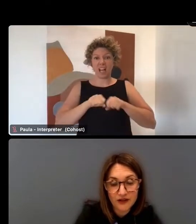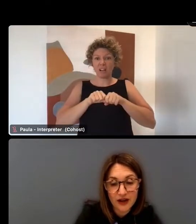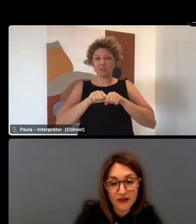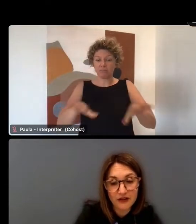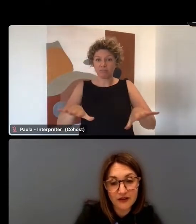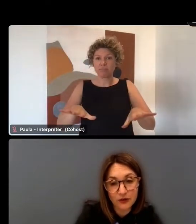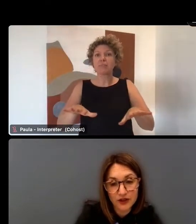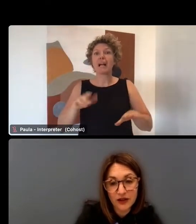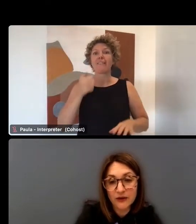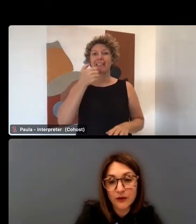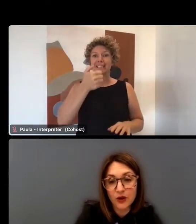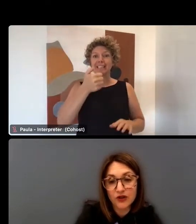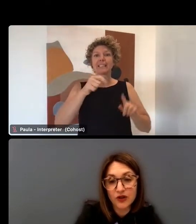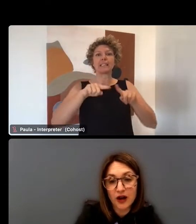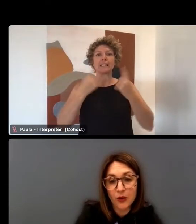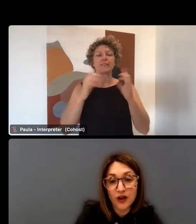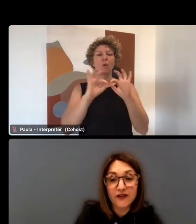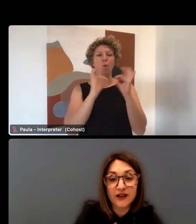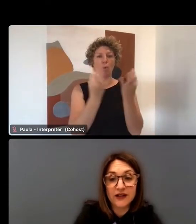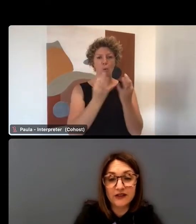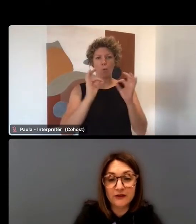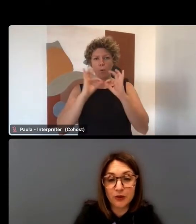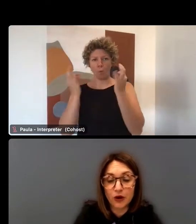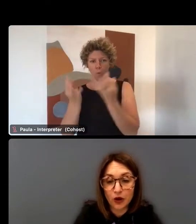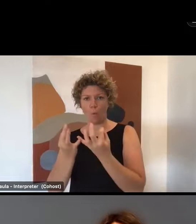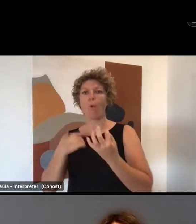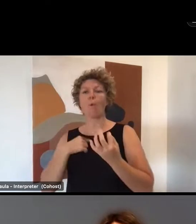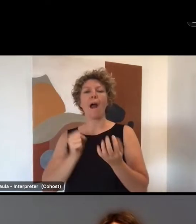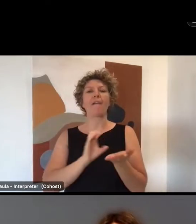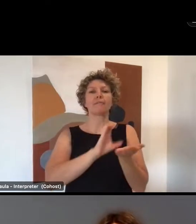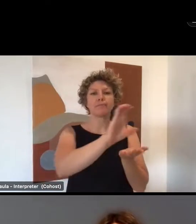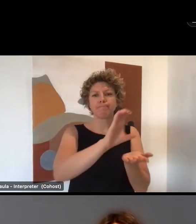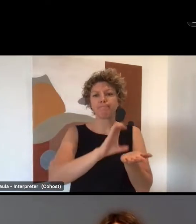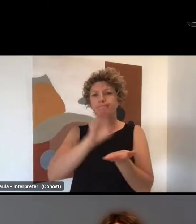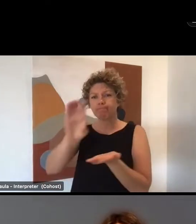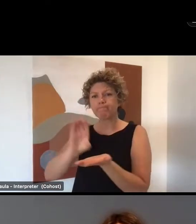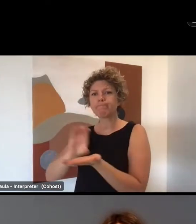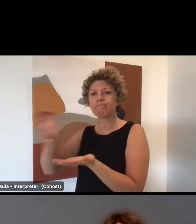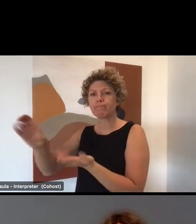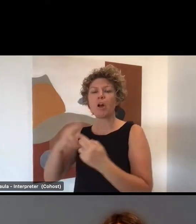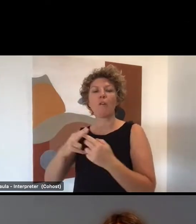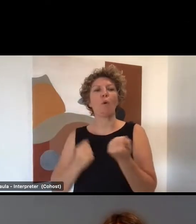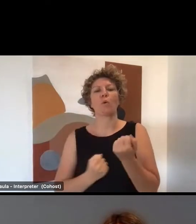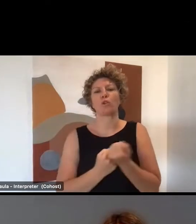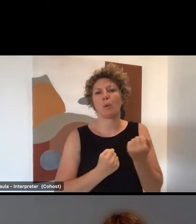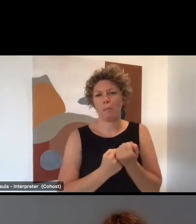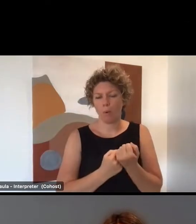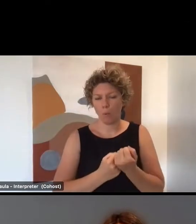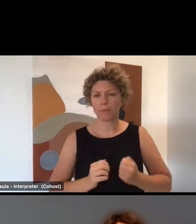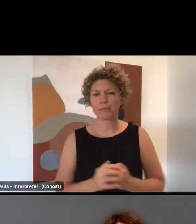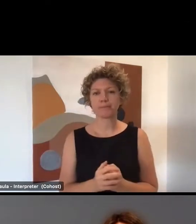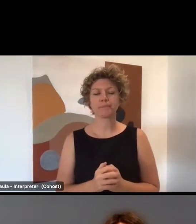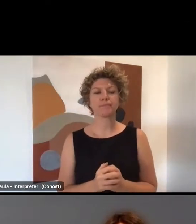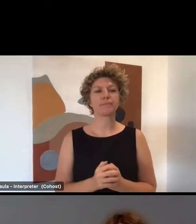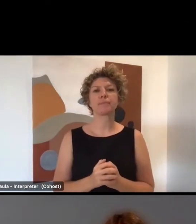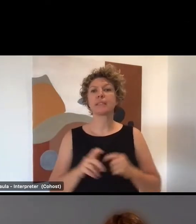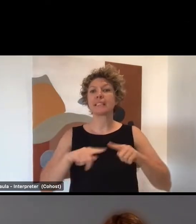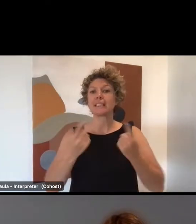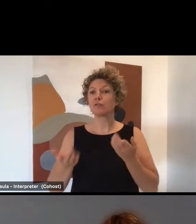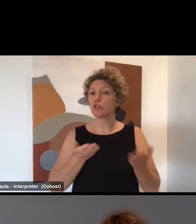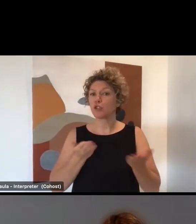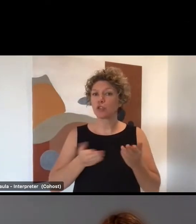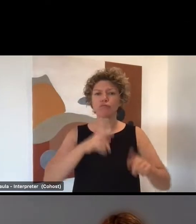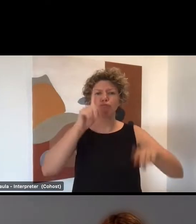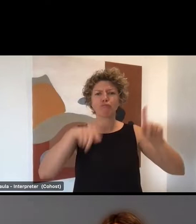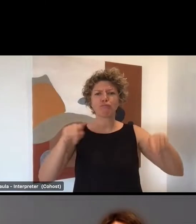organisations and consortia which we are funding to support home care providers. Services are being provided across